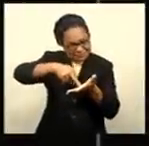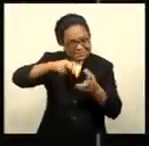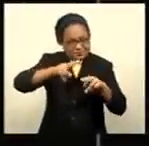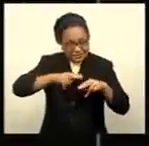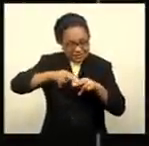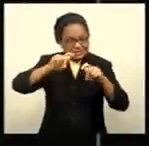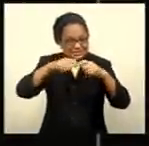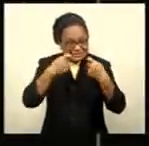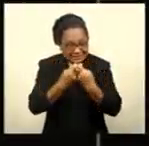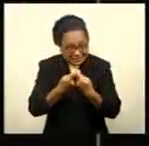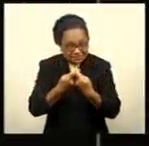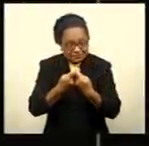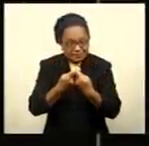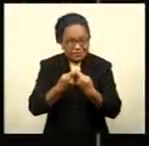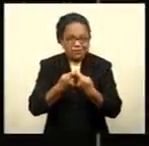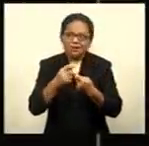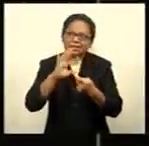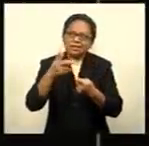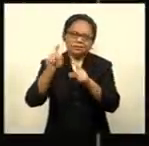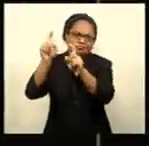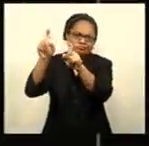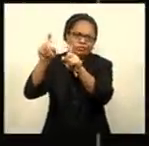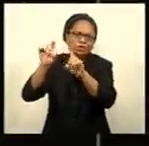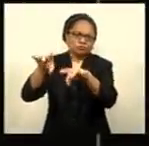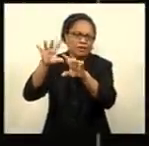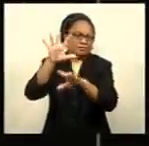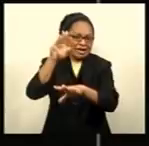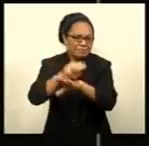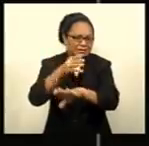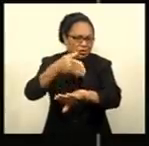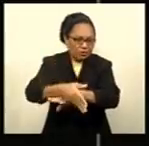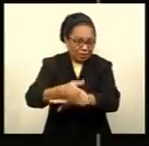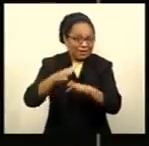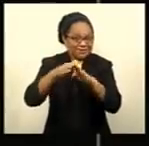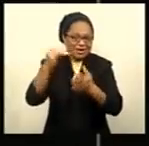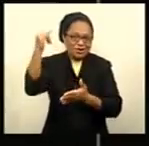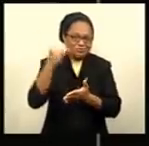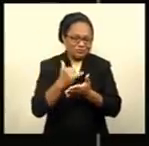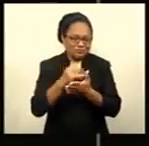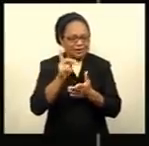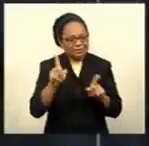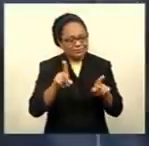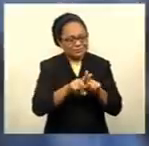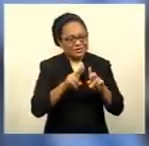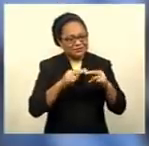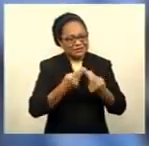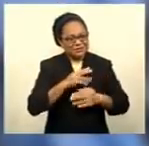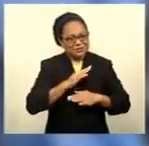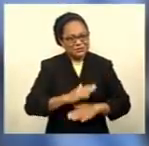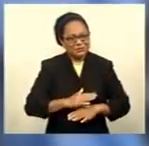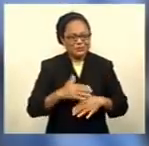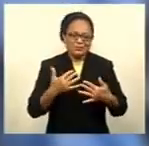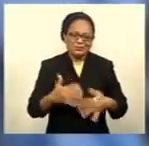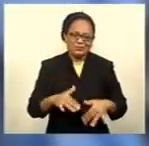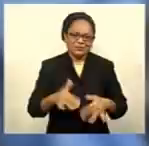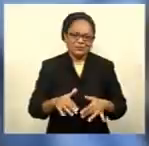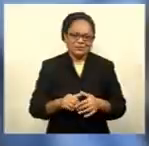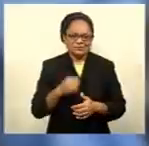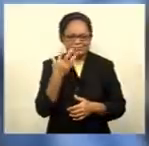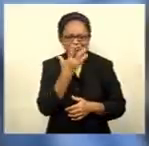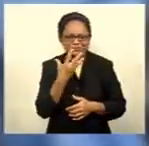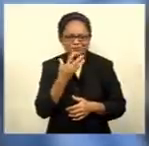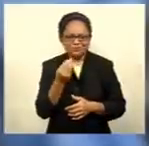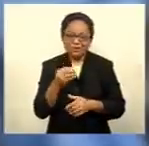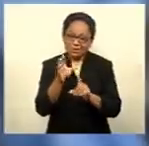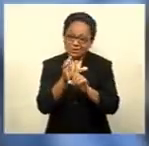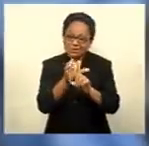who are away in Australia for more than five months, have reunited with their families. It was a beautiful moment straight out of